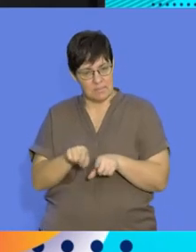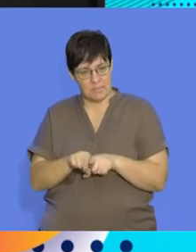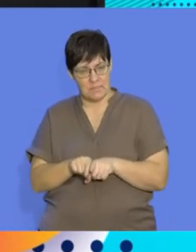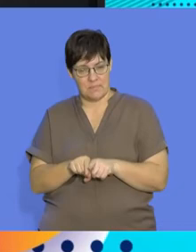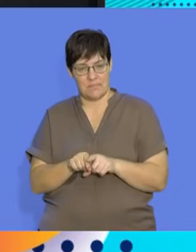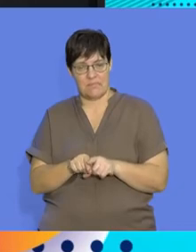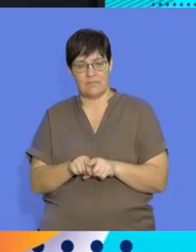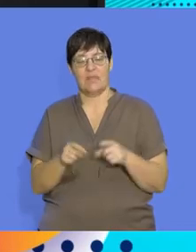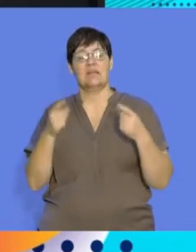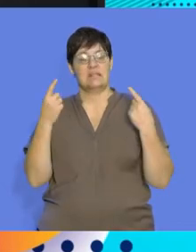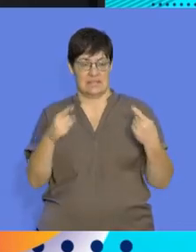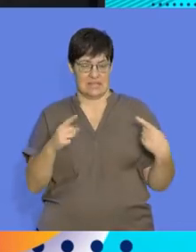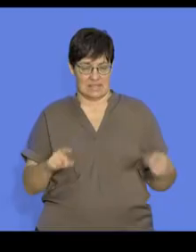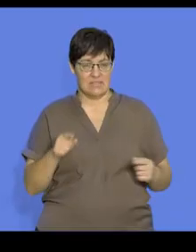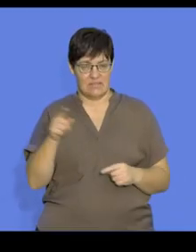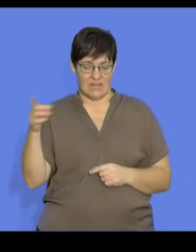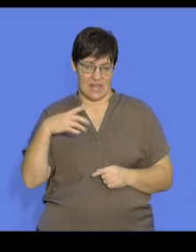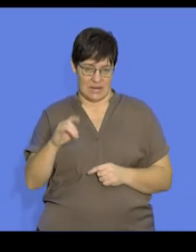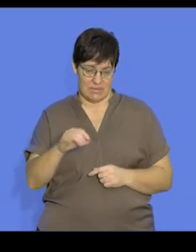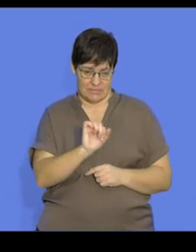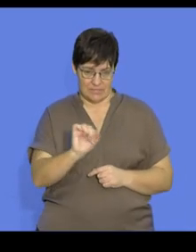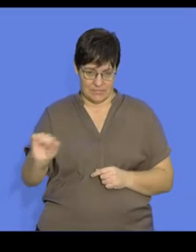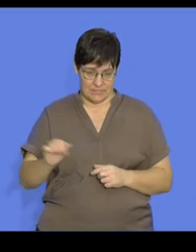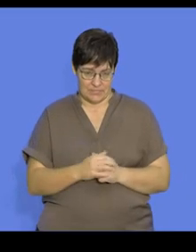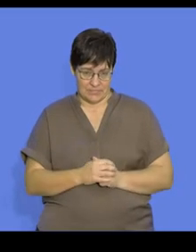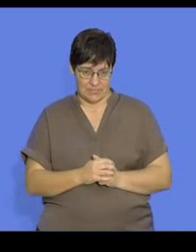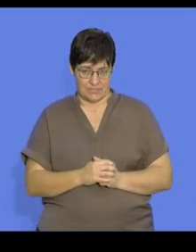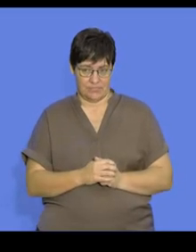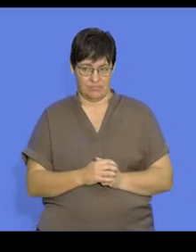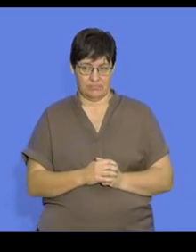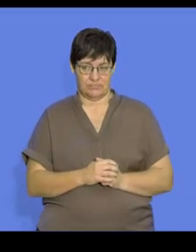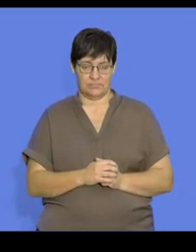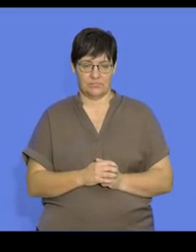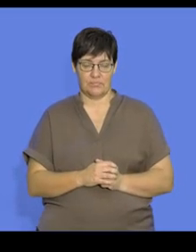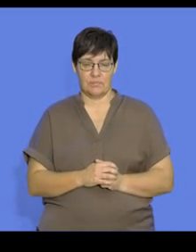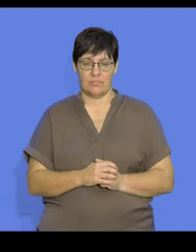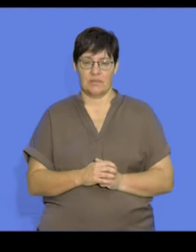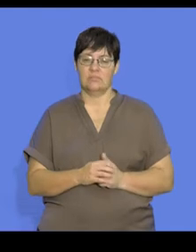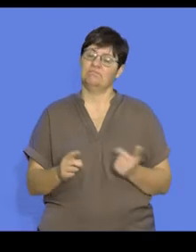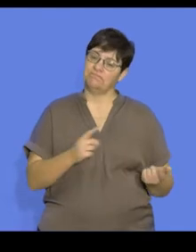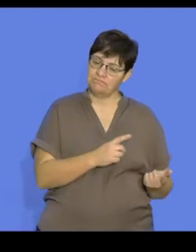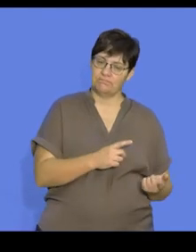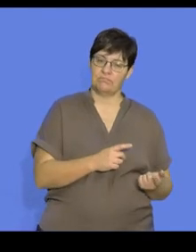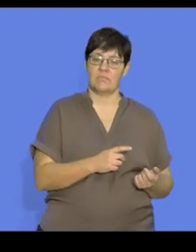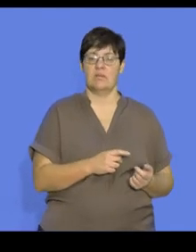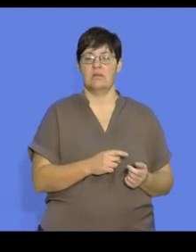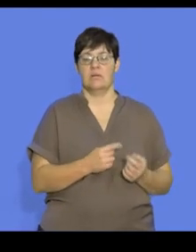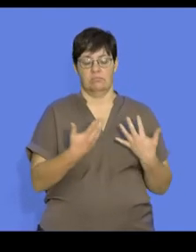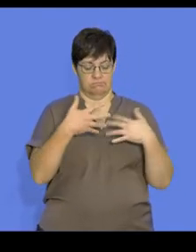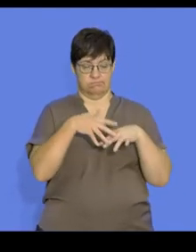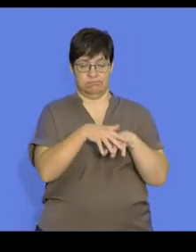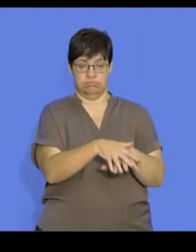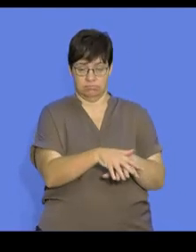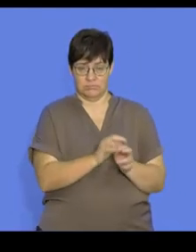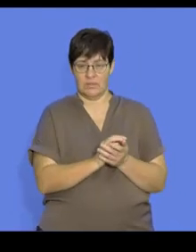success strategies of these individuals. If we go back to fertilisation, it